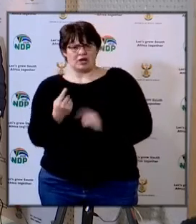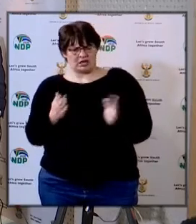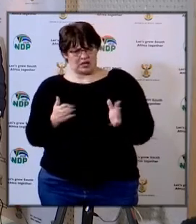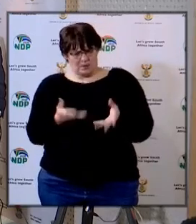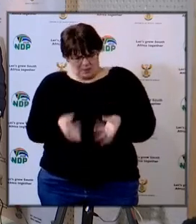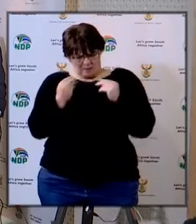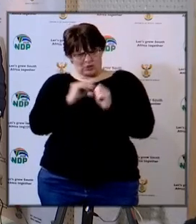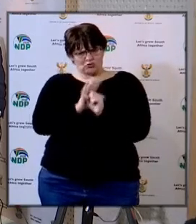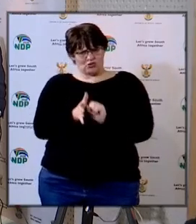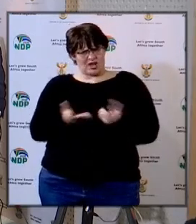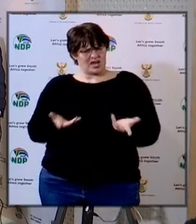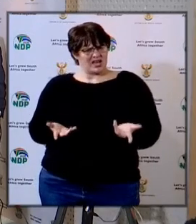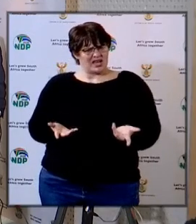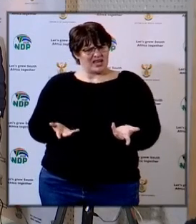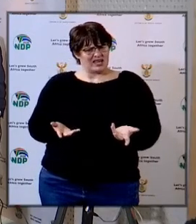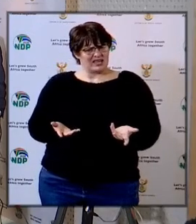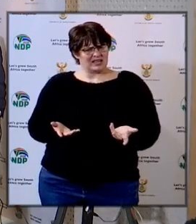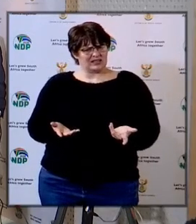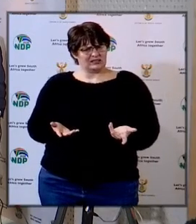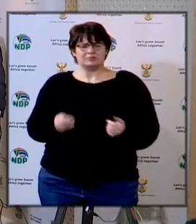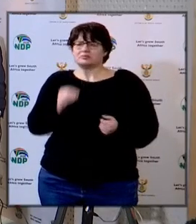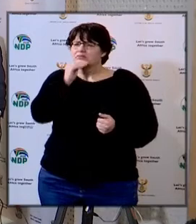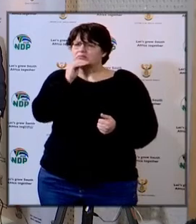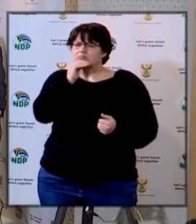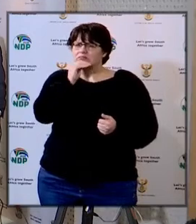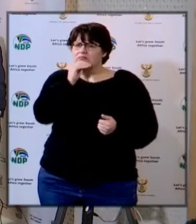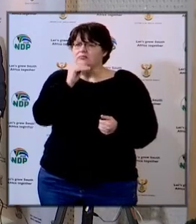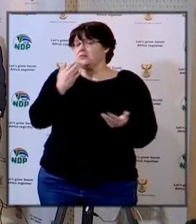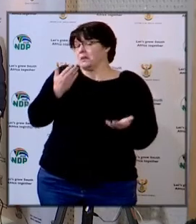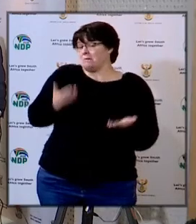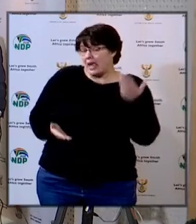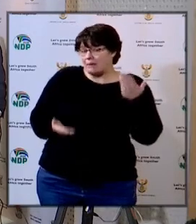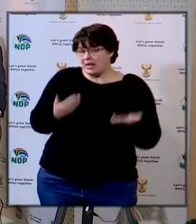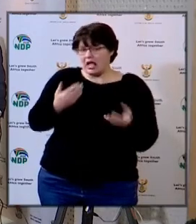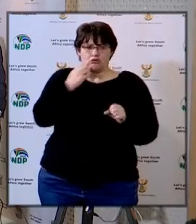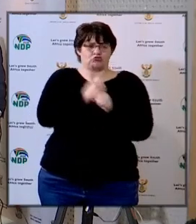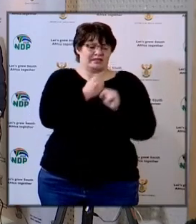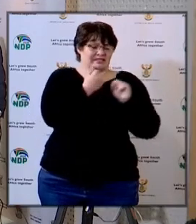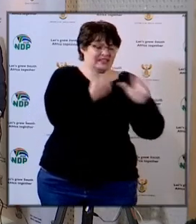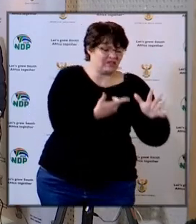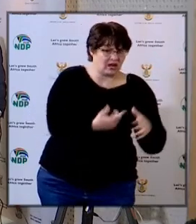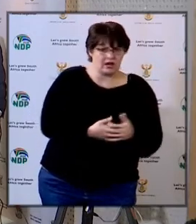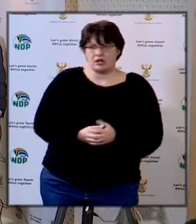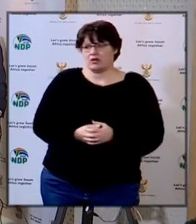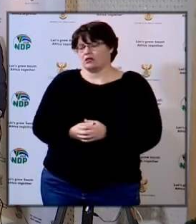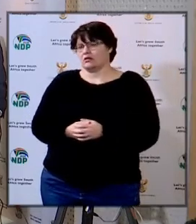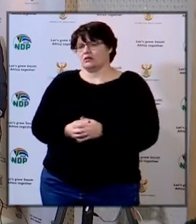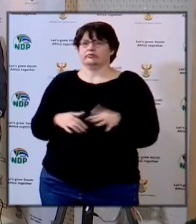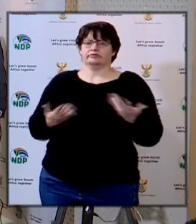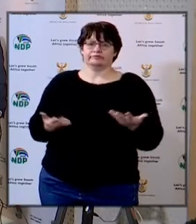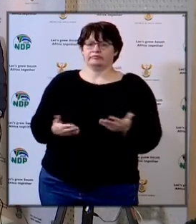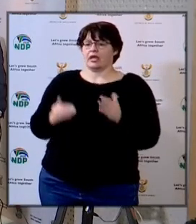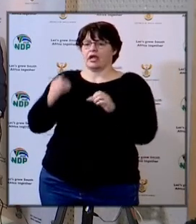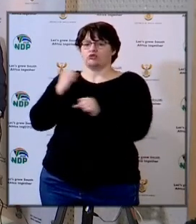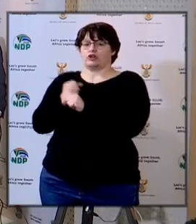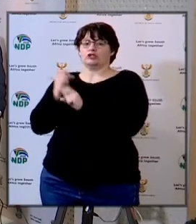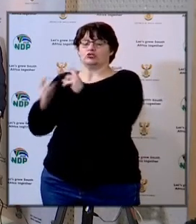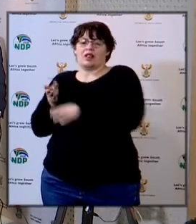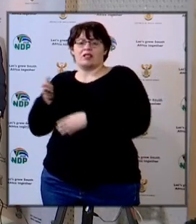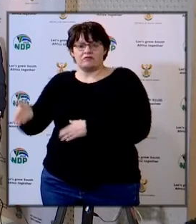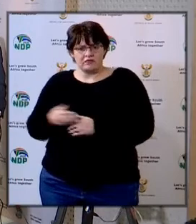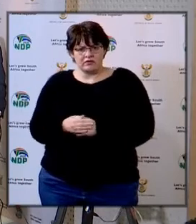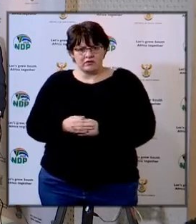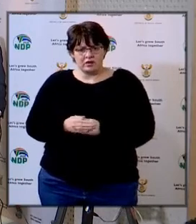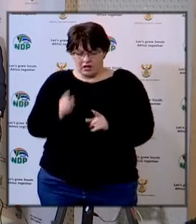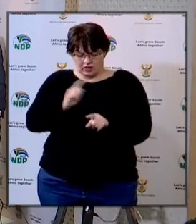Cape now my question is how many young children who might be grade 7 and matriculants